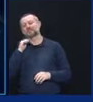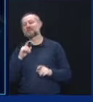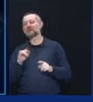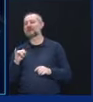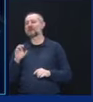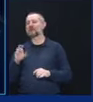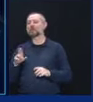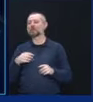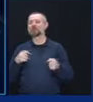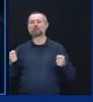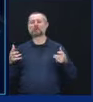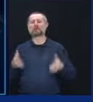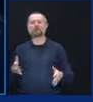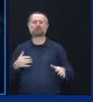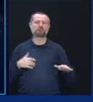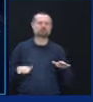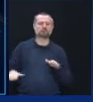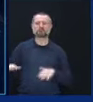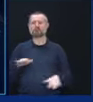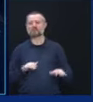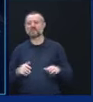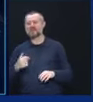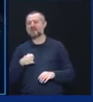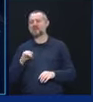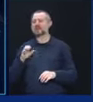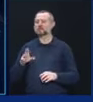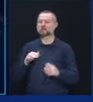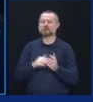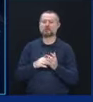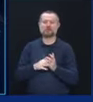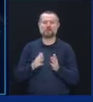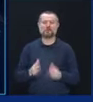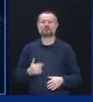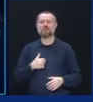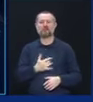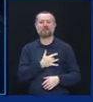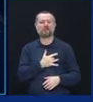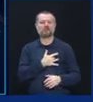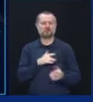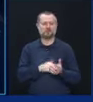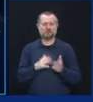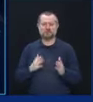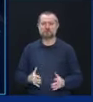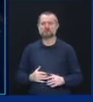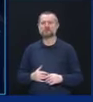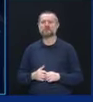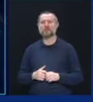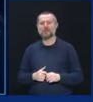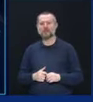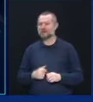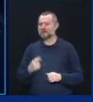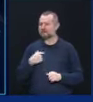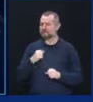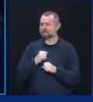anesthesiologist, as an ICU physician, as a cardiologist, I literally saw this picture in my head of the National Guard